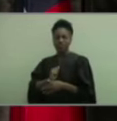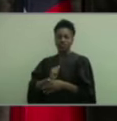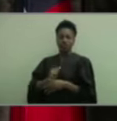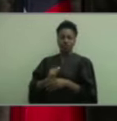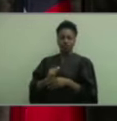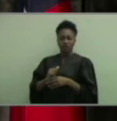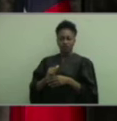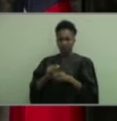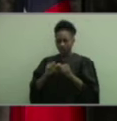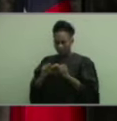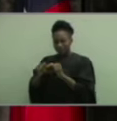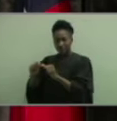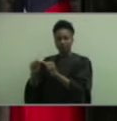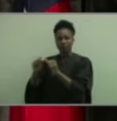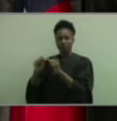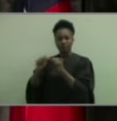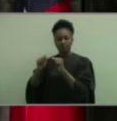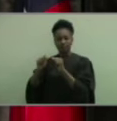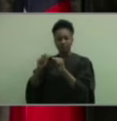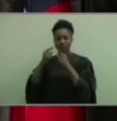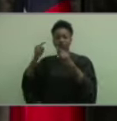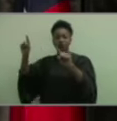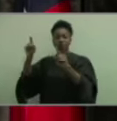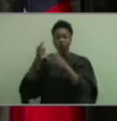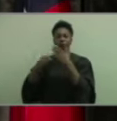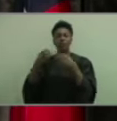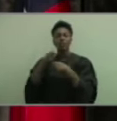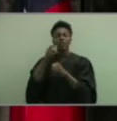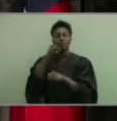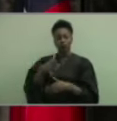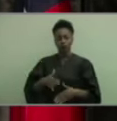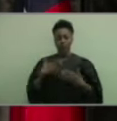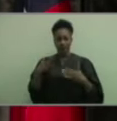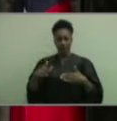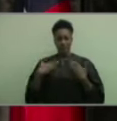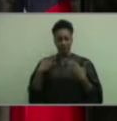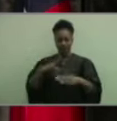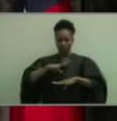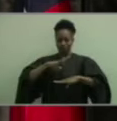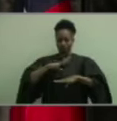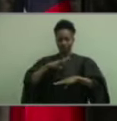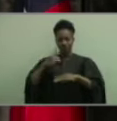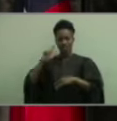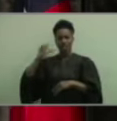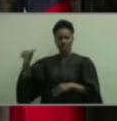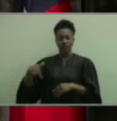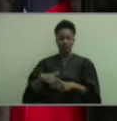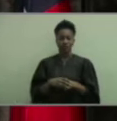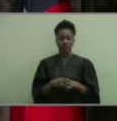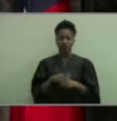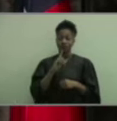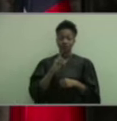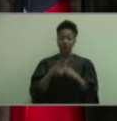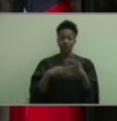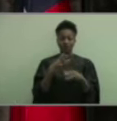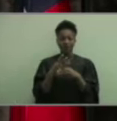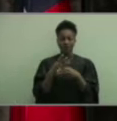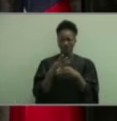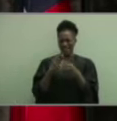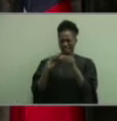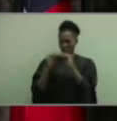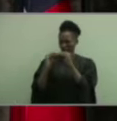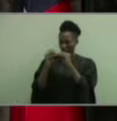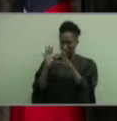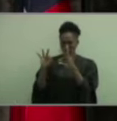These traits define you and is what will make you happy and satisfied in the long run. In the real world, numbers won't get you very